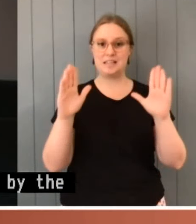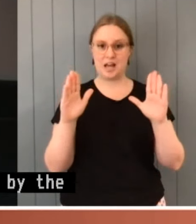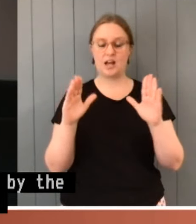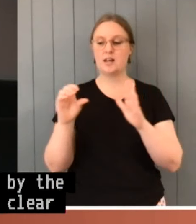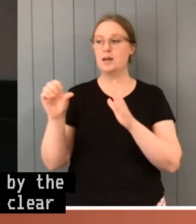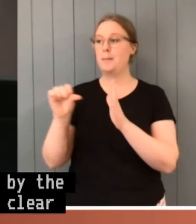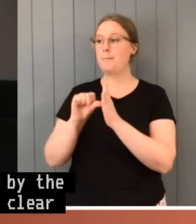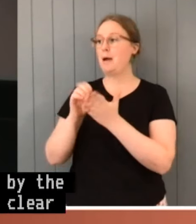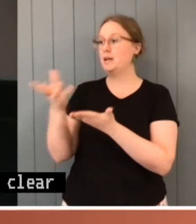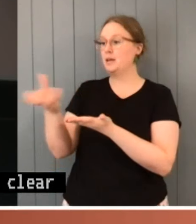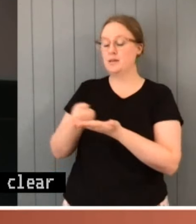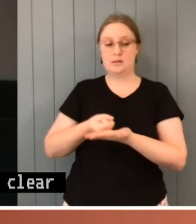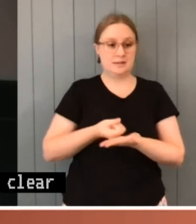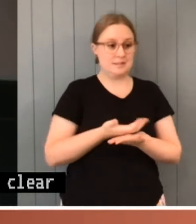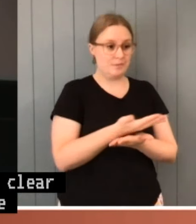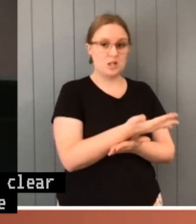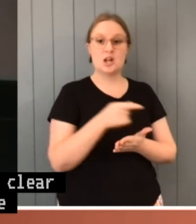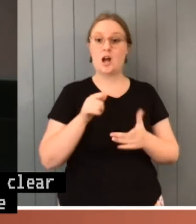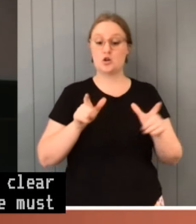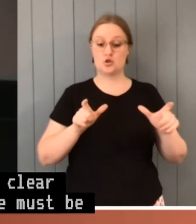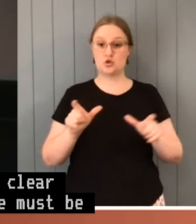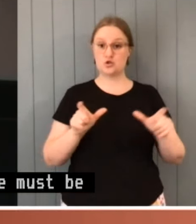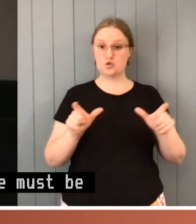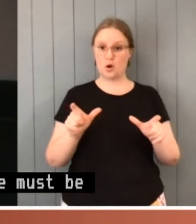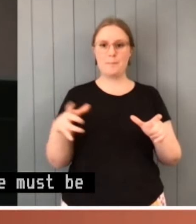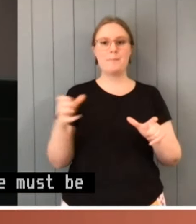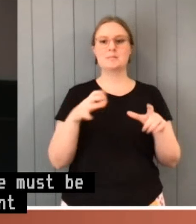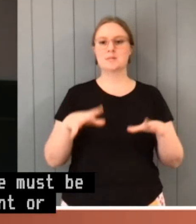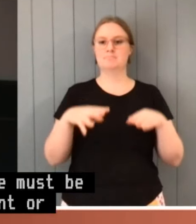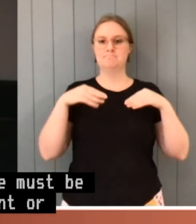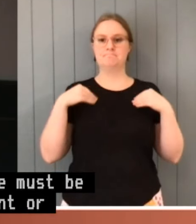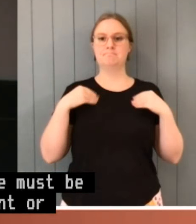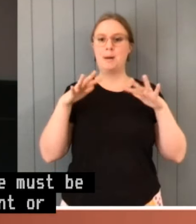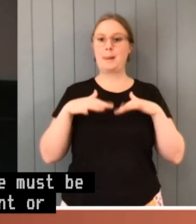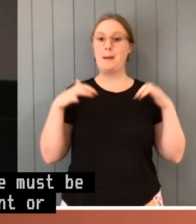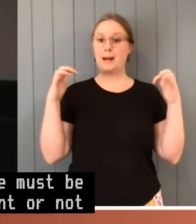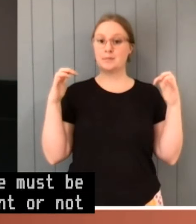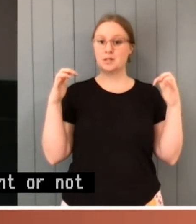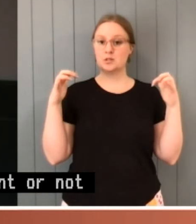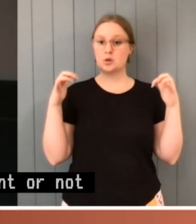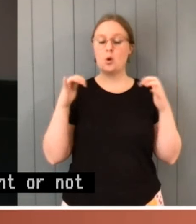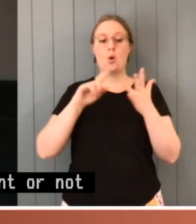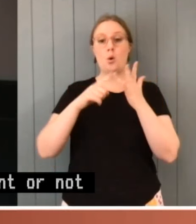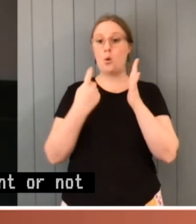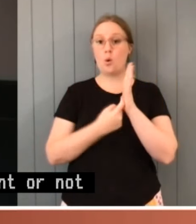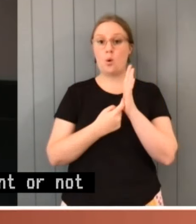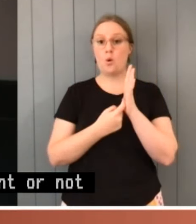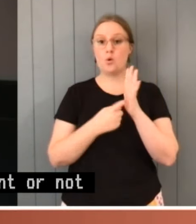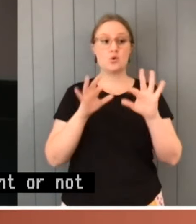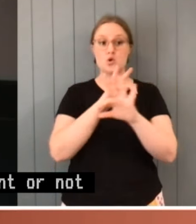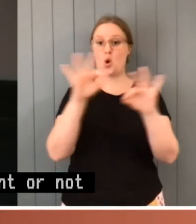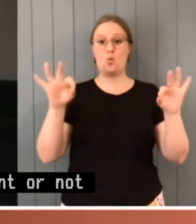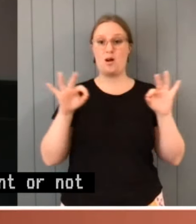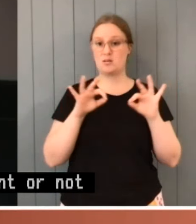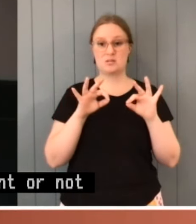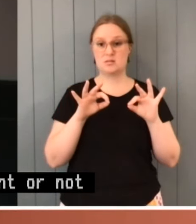Parliament or not at all. But is it enough that a proposed expenditure is covered by an appropriation of money